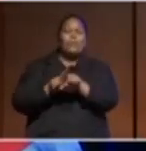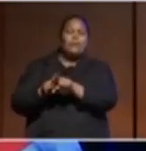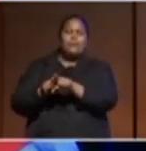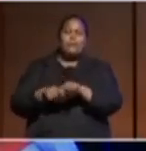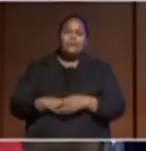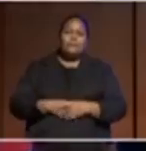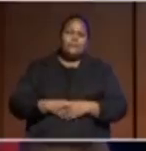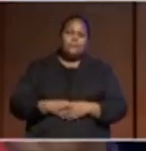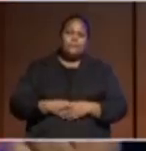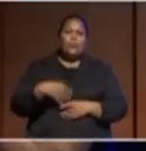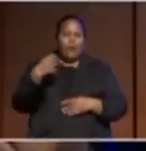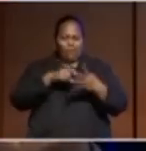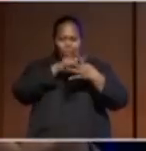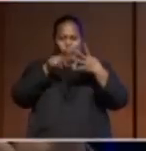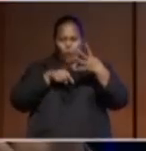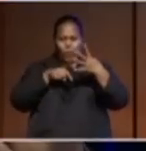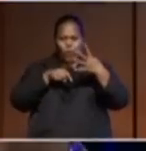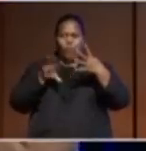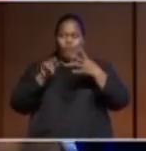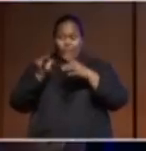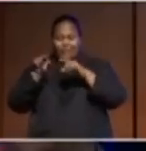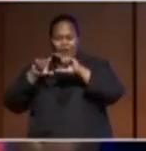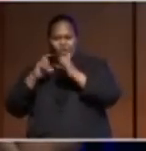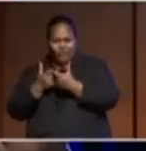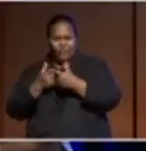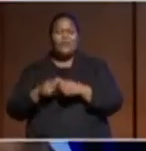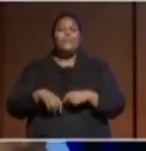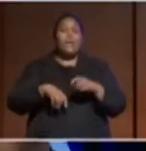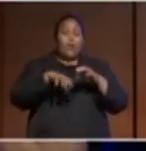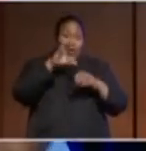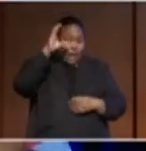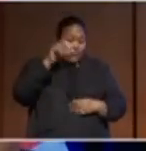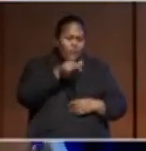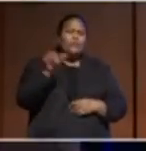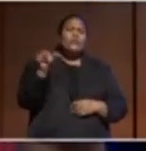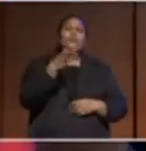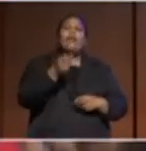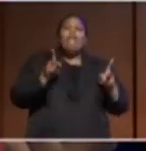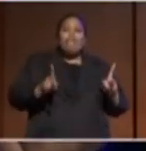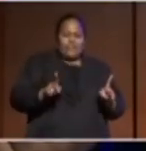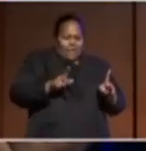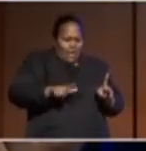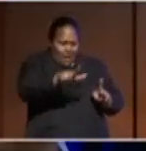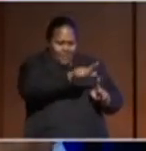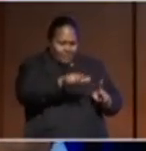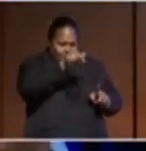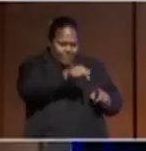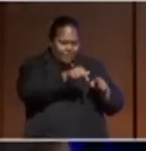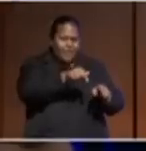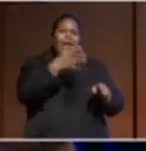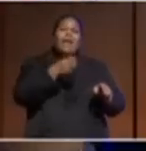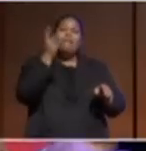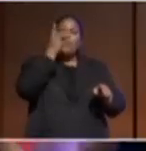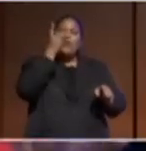convention. A state must have a land territory, physical land territory. It must have a population.